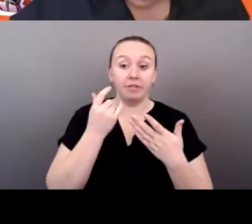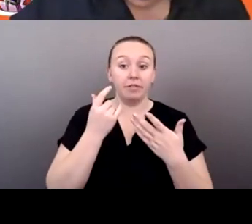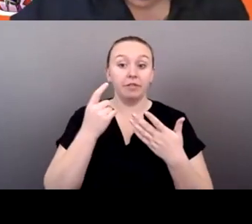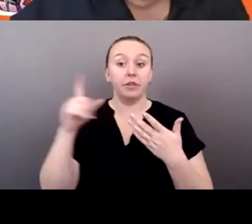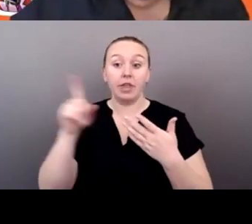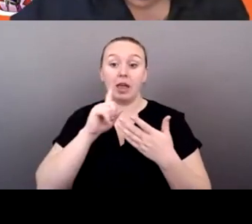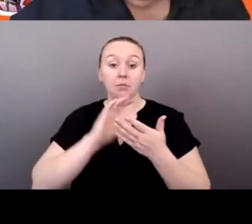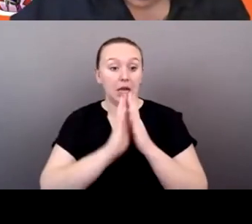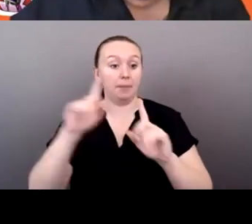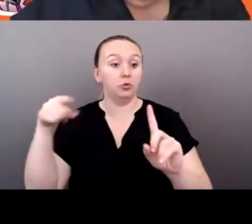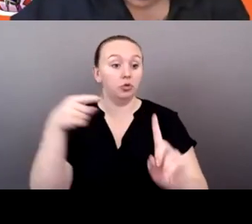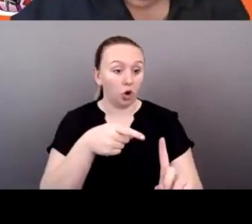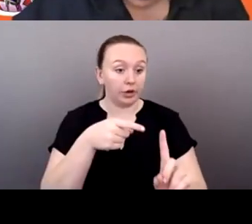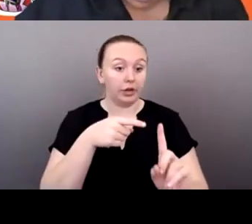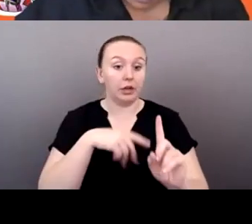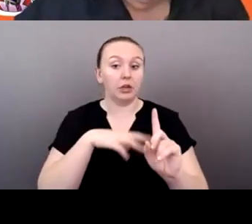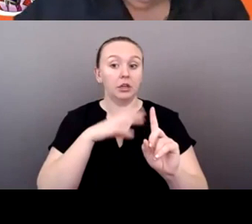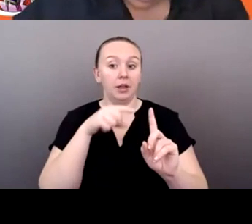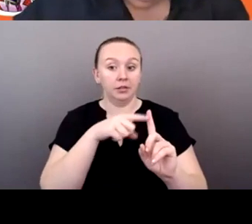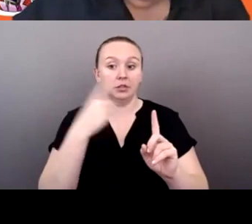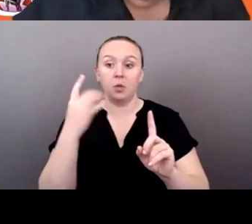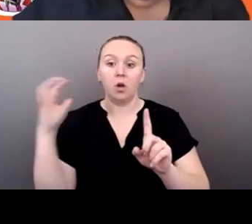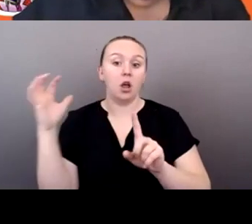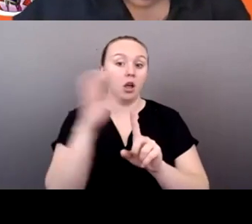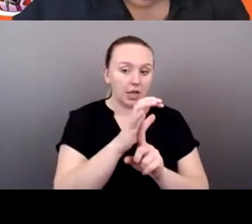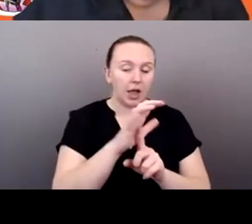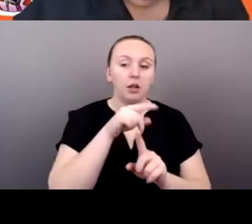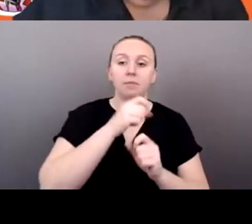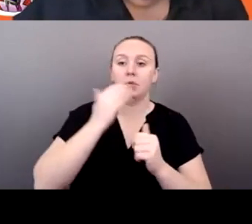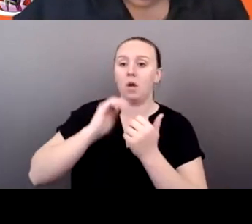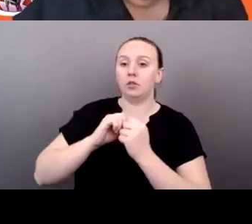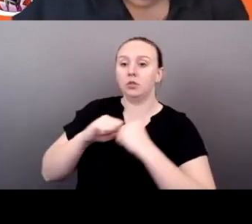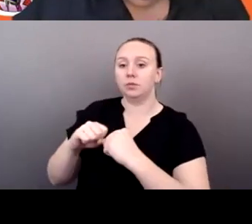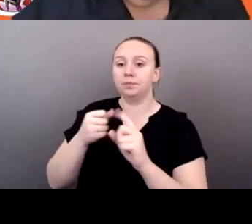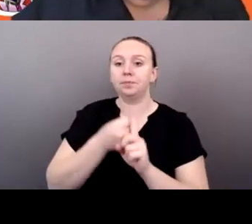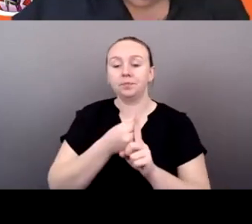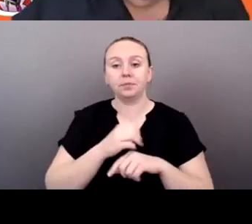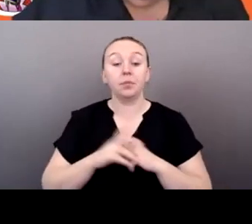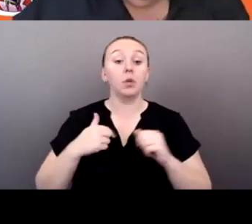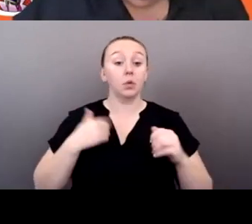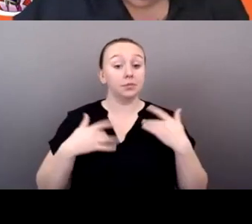target and they are being attacked. Um, so we're pretty excited about it. Uh,